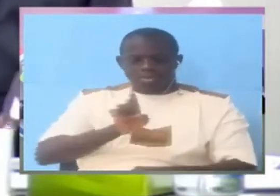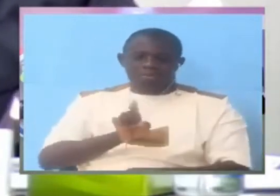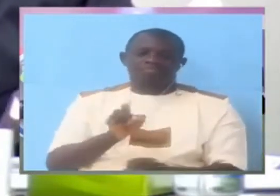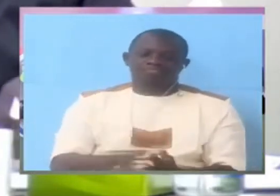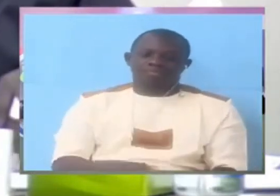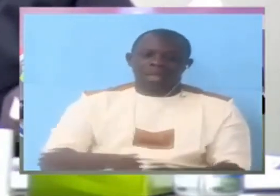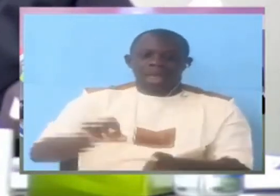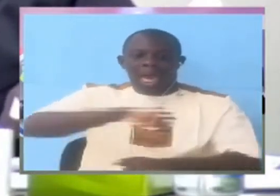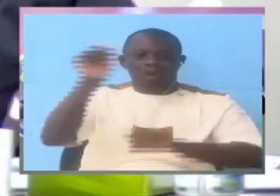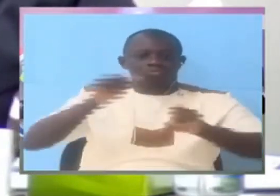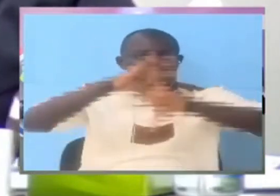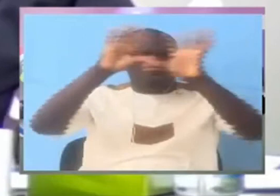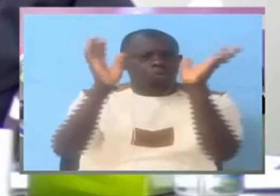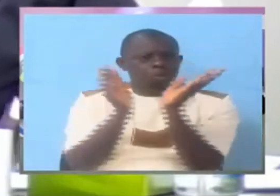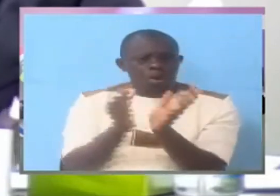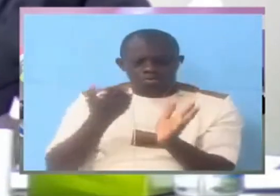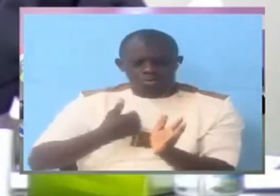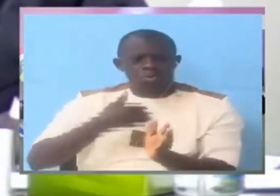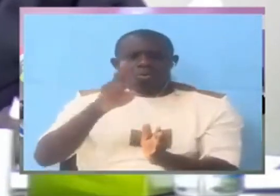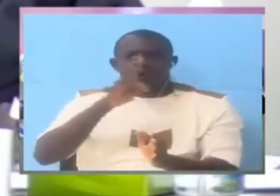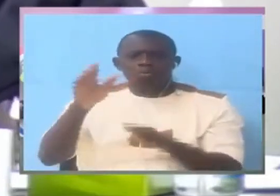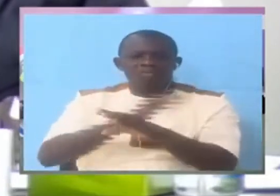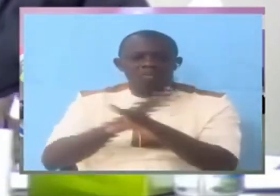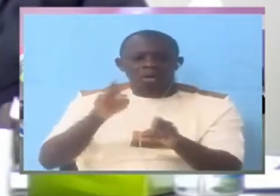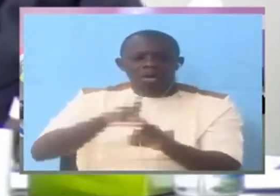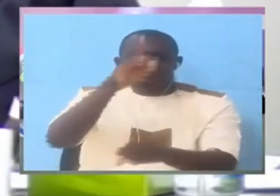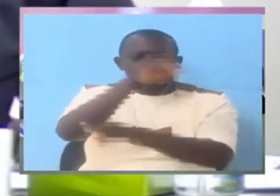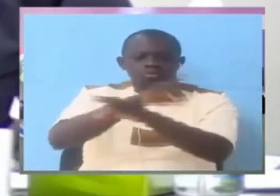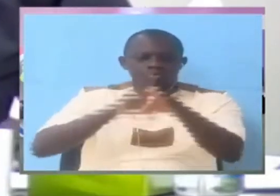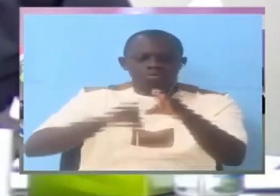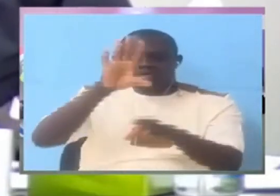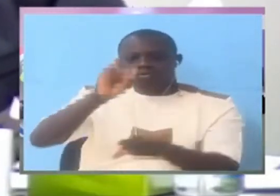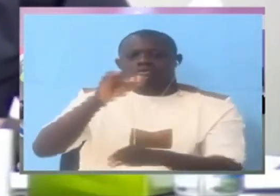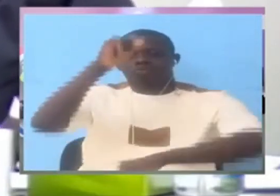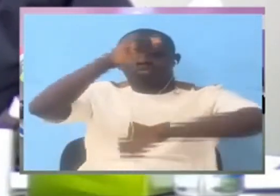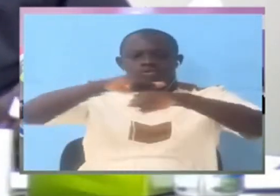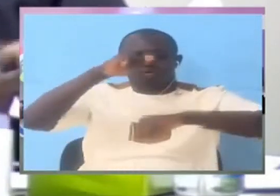And all those people were precisely in the position to carry out that torture.